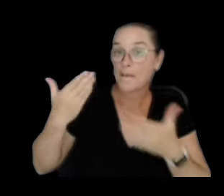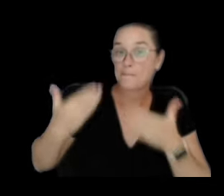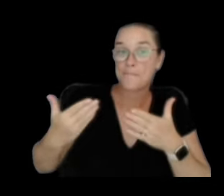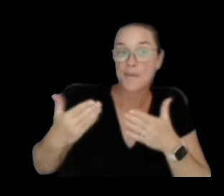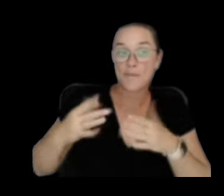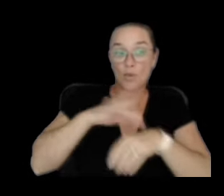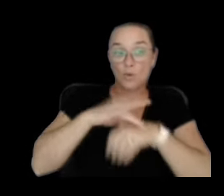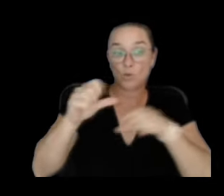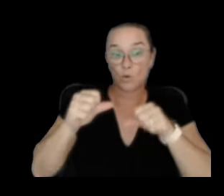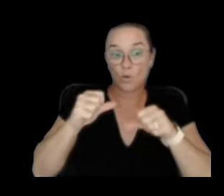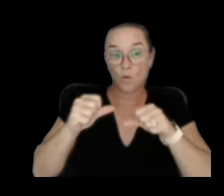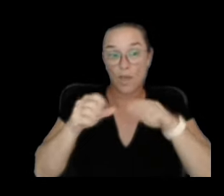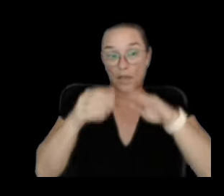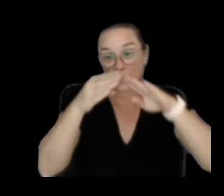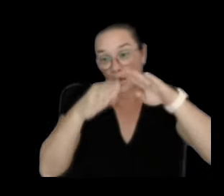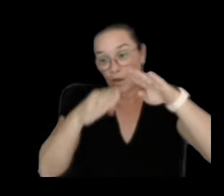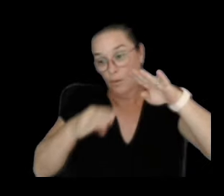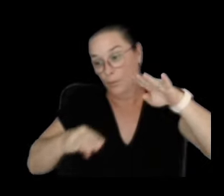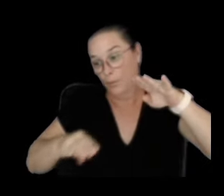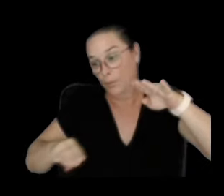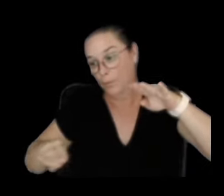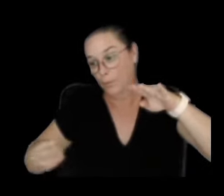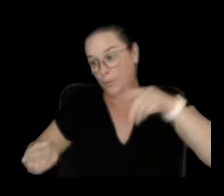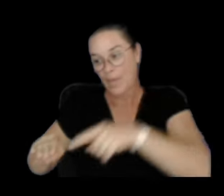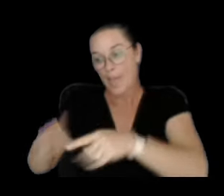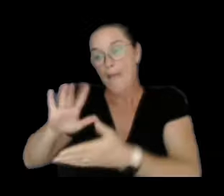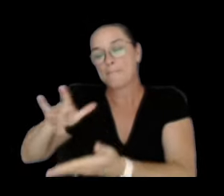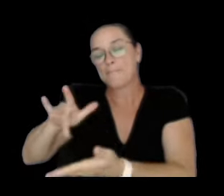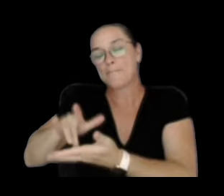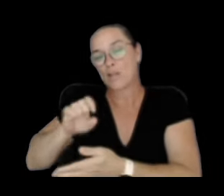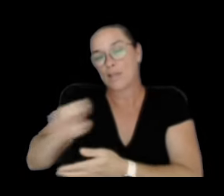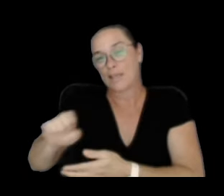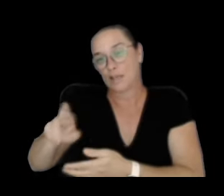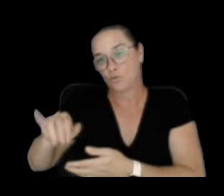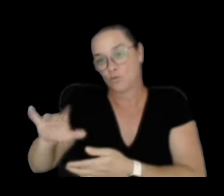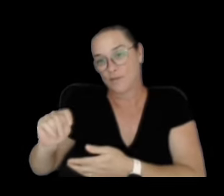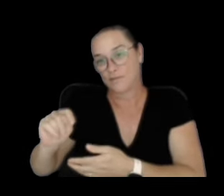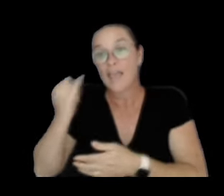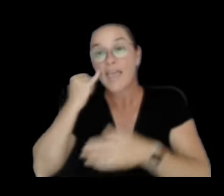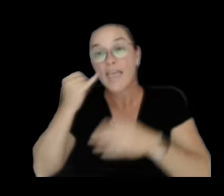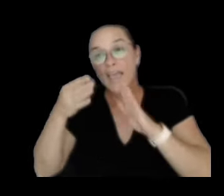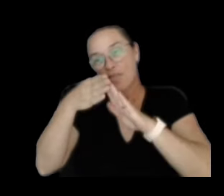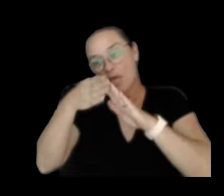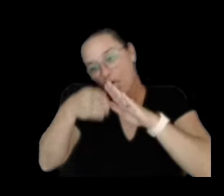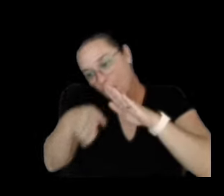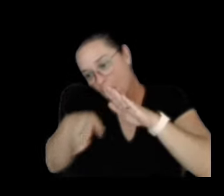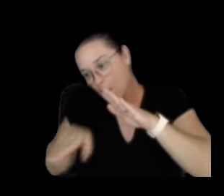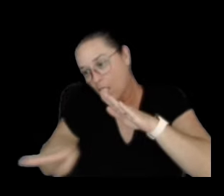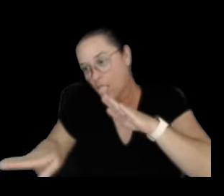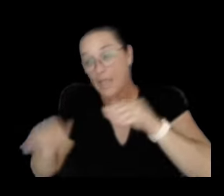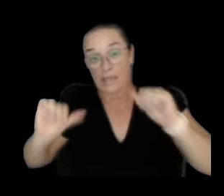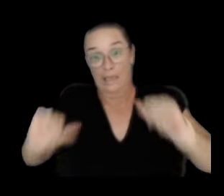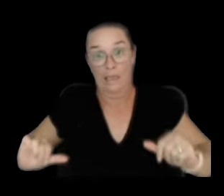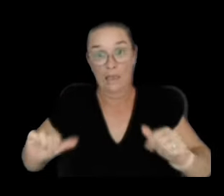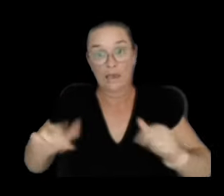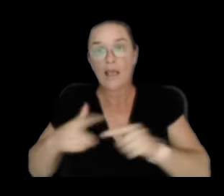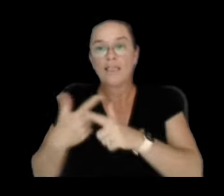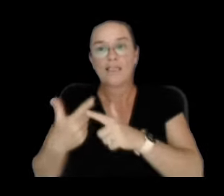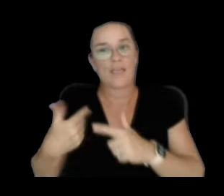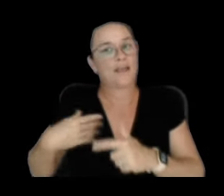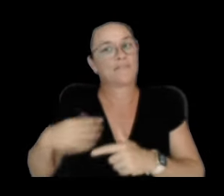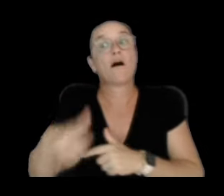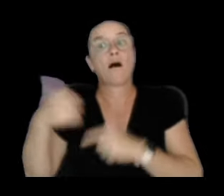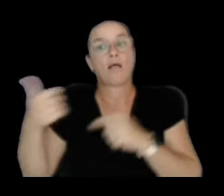down a rift into the Middle East rift zone proper. And once they make that bend and make that turn, then that opens a different set of possibilities